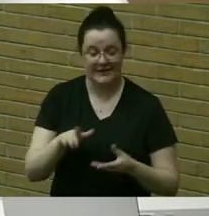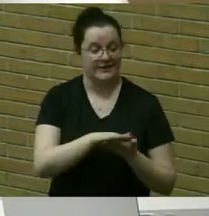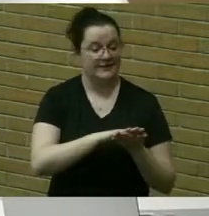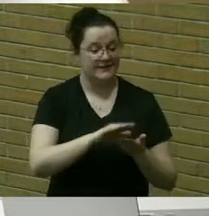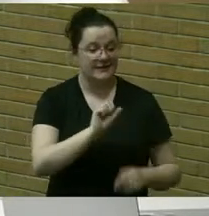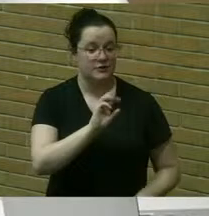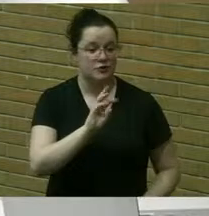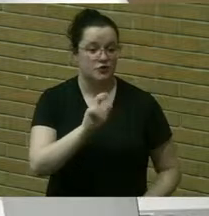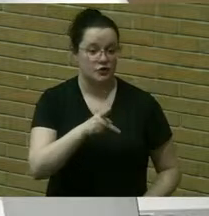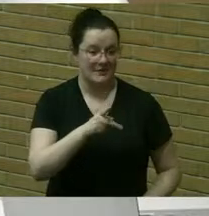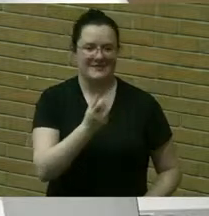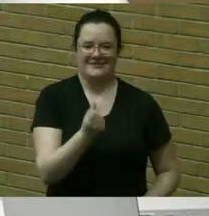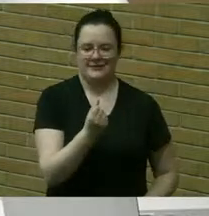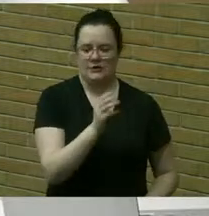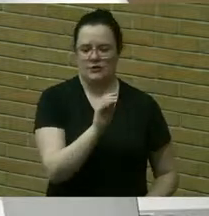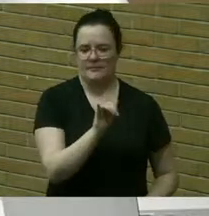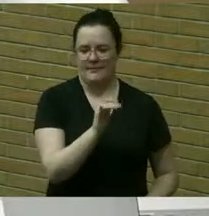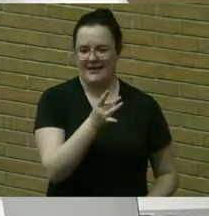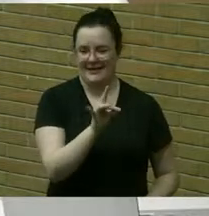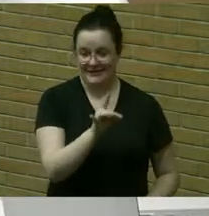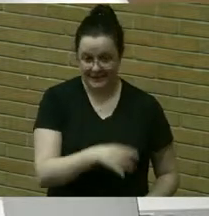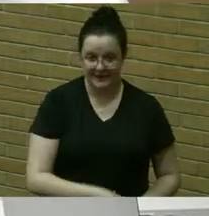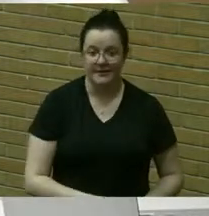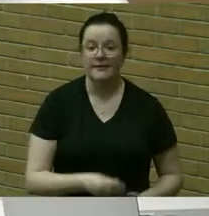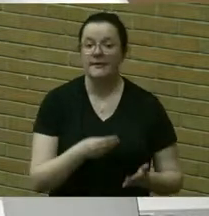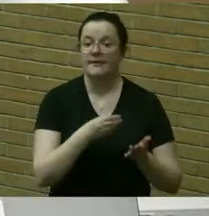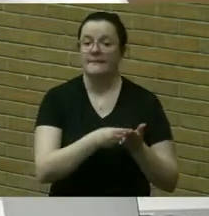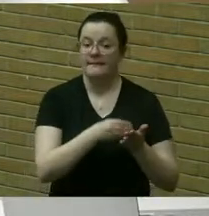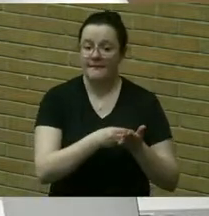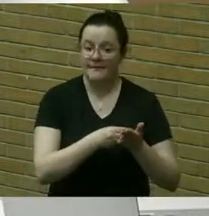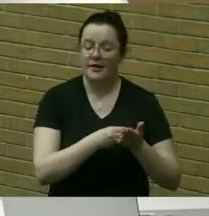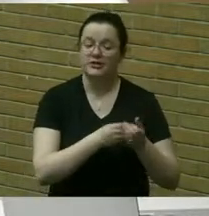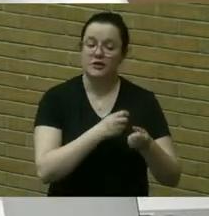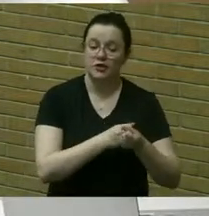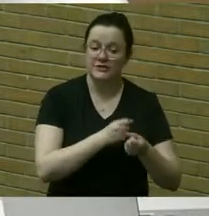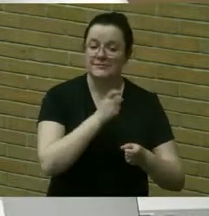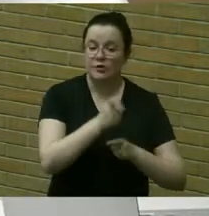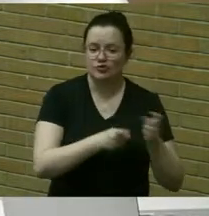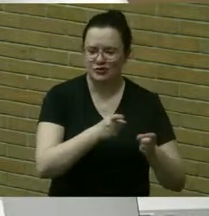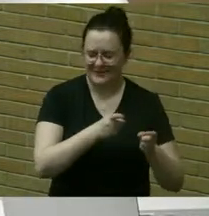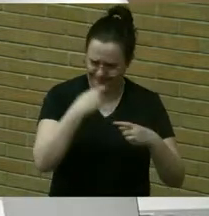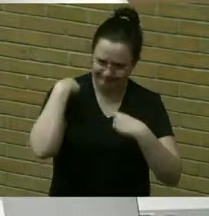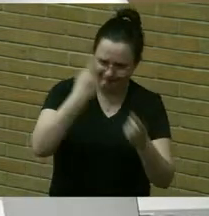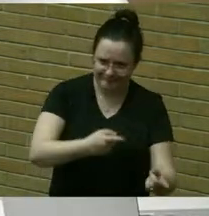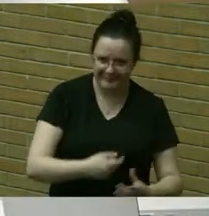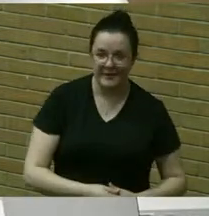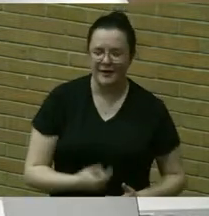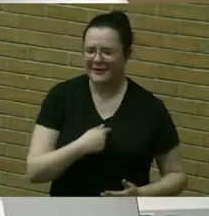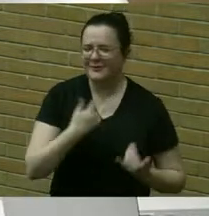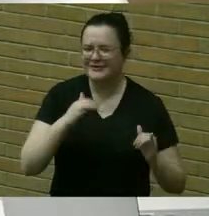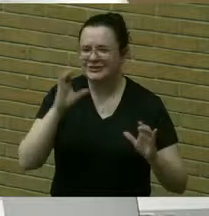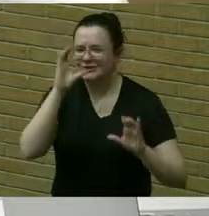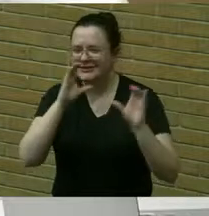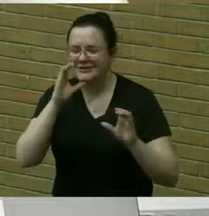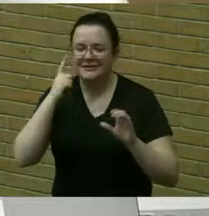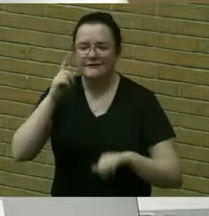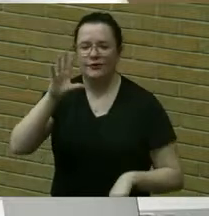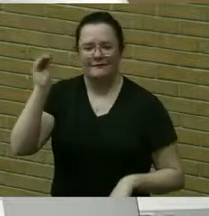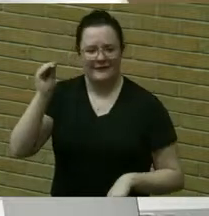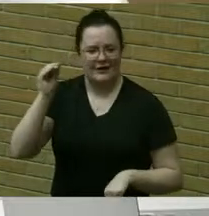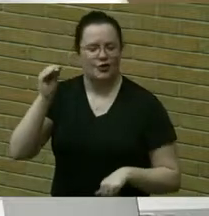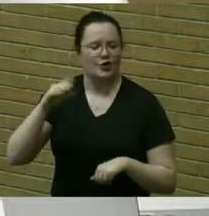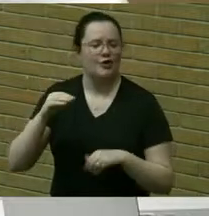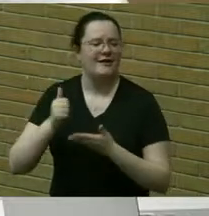18th monetary and in-kind sponsorships have started to come in we're still looking for a vendor to help subsidize our lunch